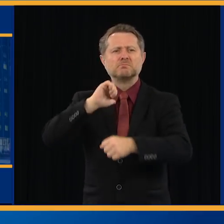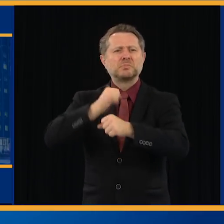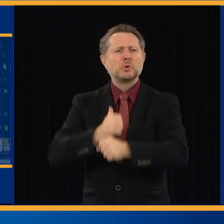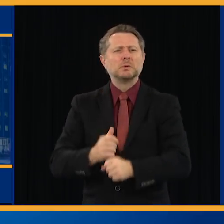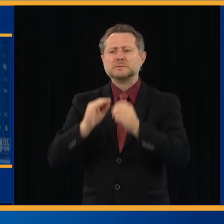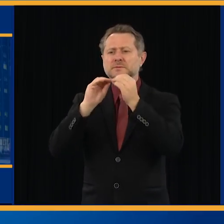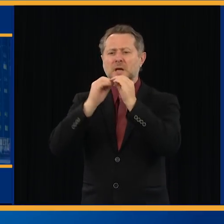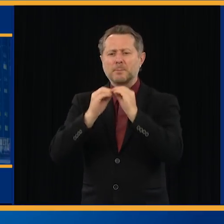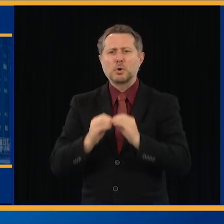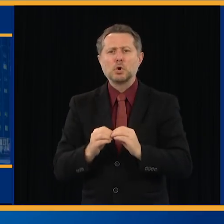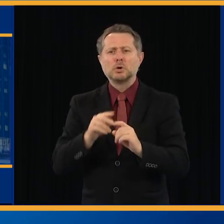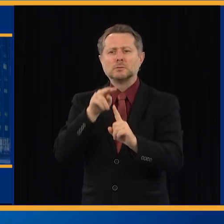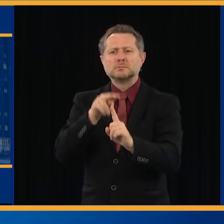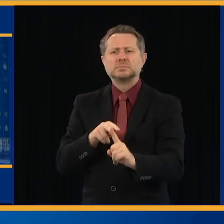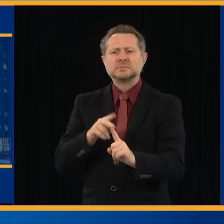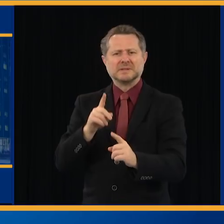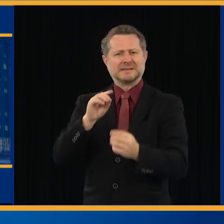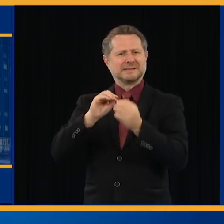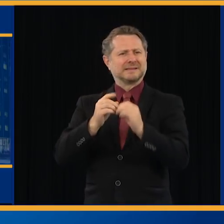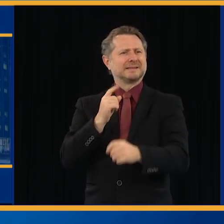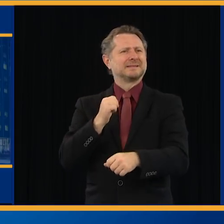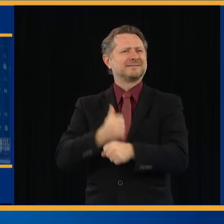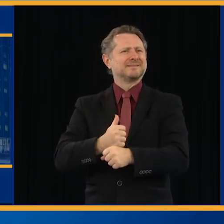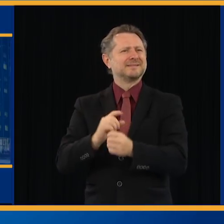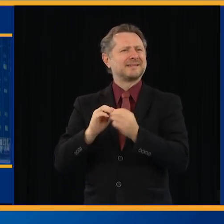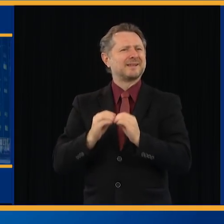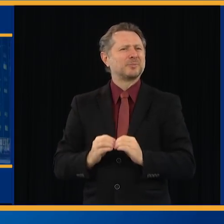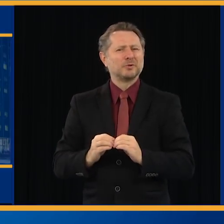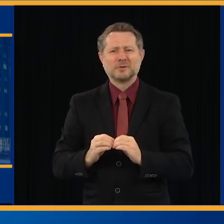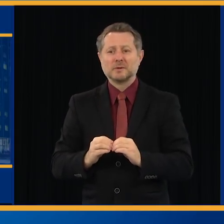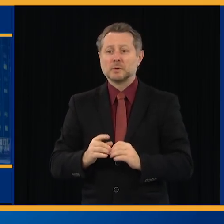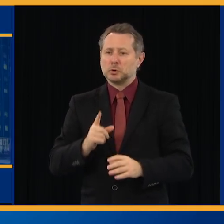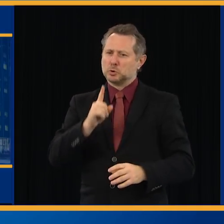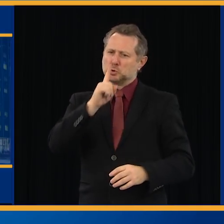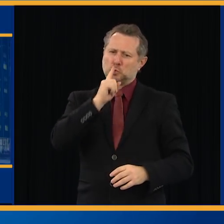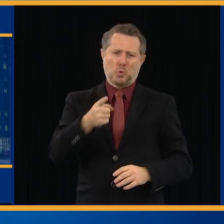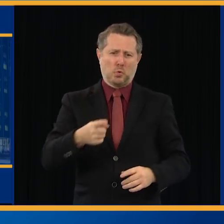And that is true. Everybody wants to reopen.